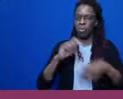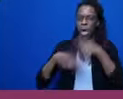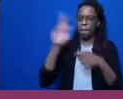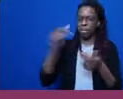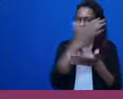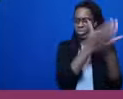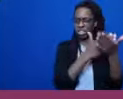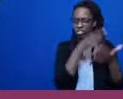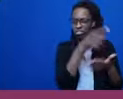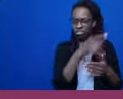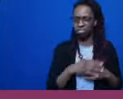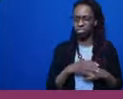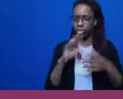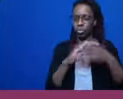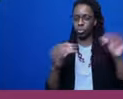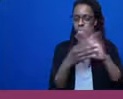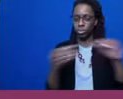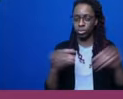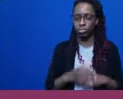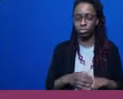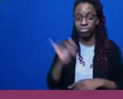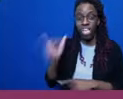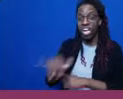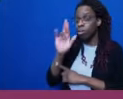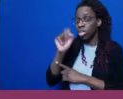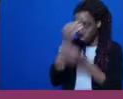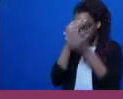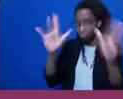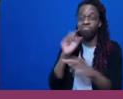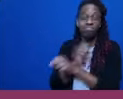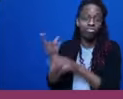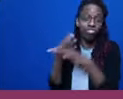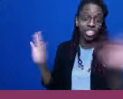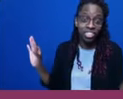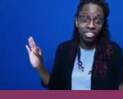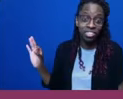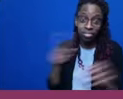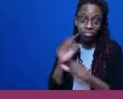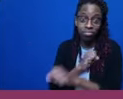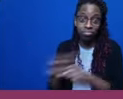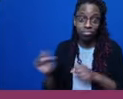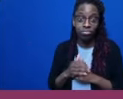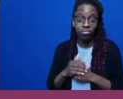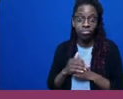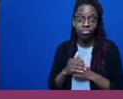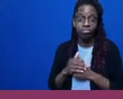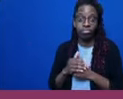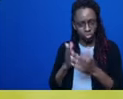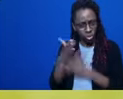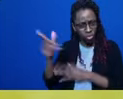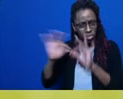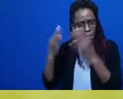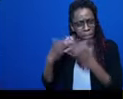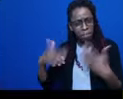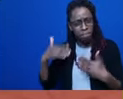free through her family's resistance and struggle through